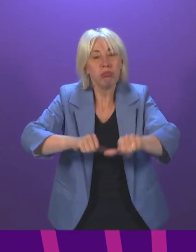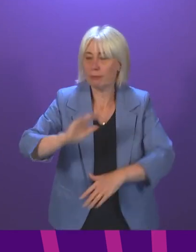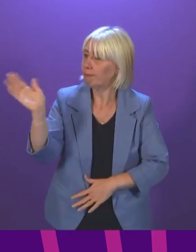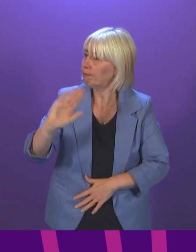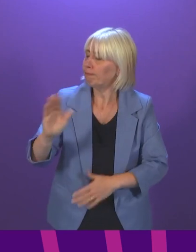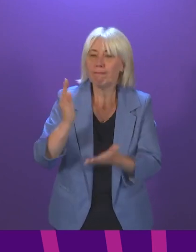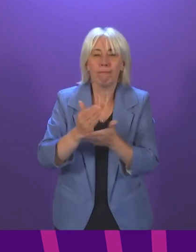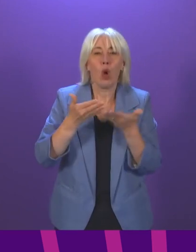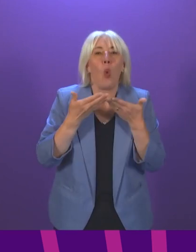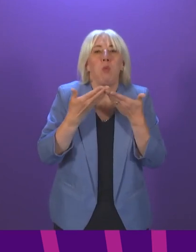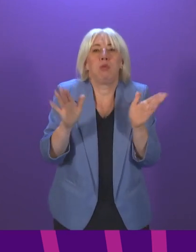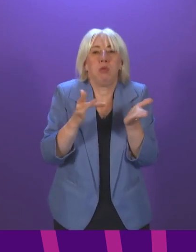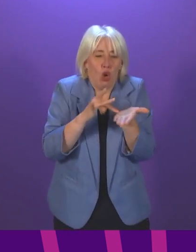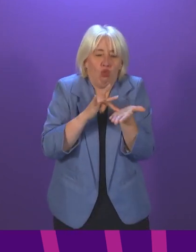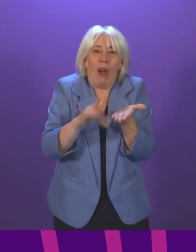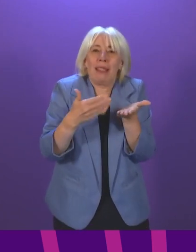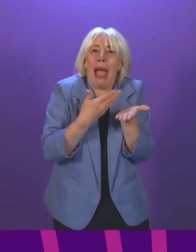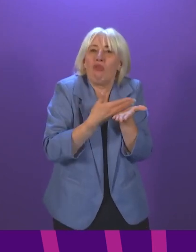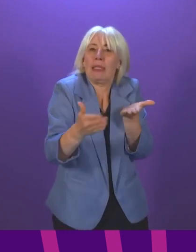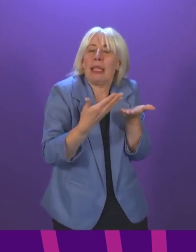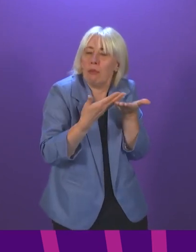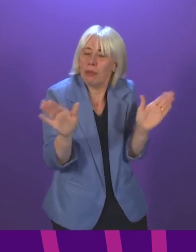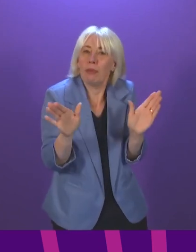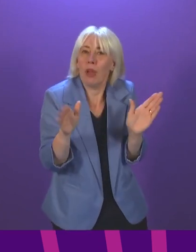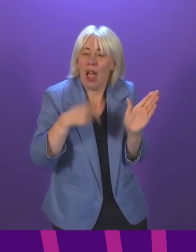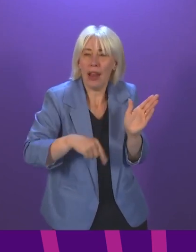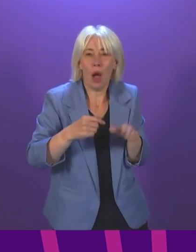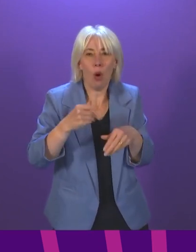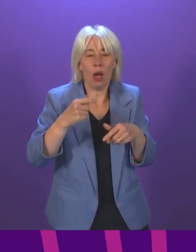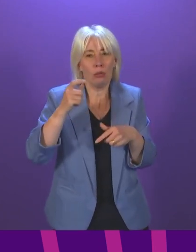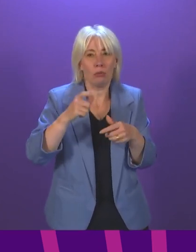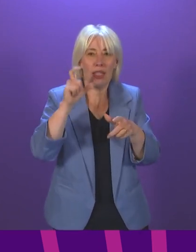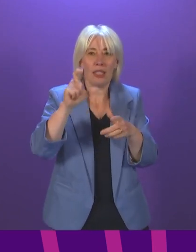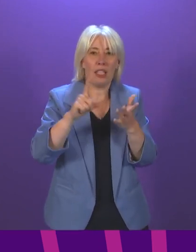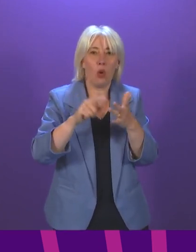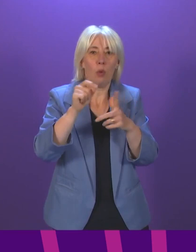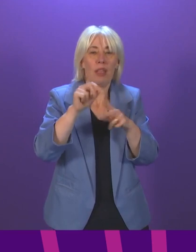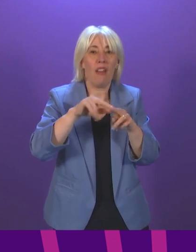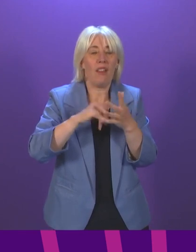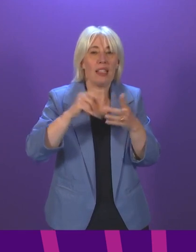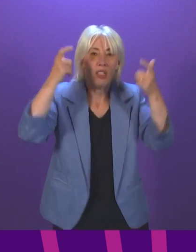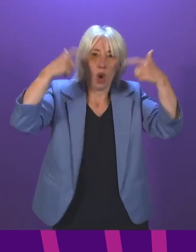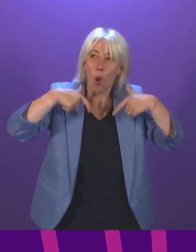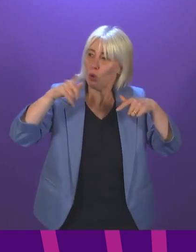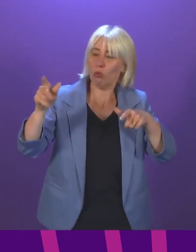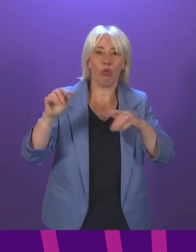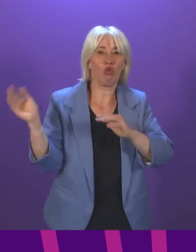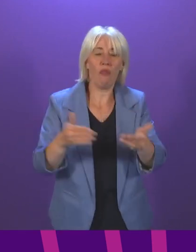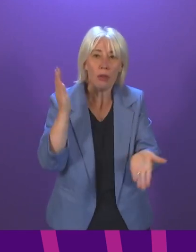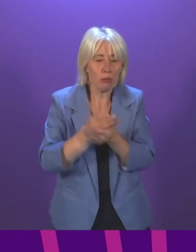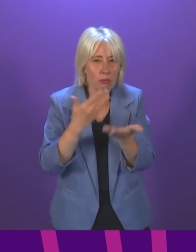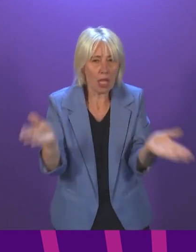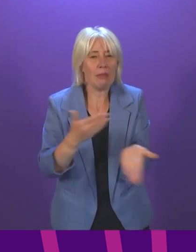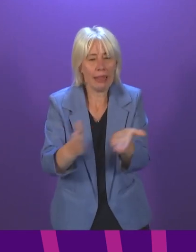is vital in our Crown Office and Prosecution Service to ensure public confidence. First Minister? Yes, I do